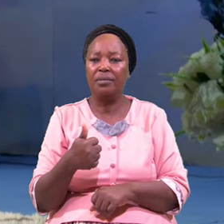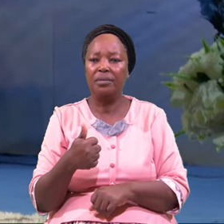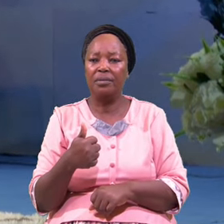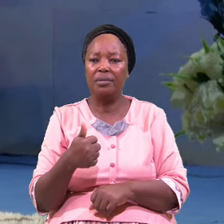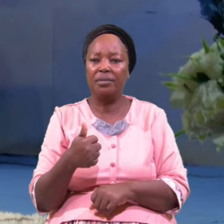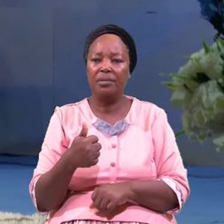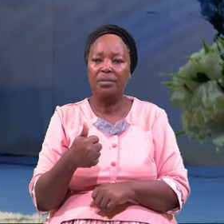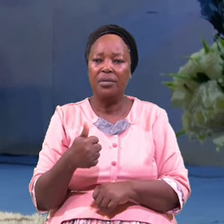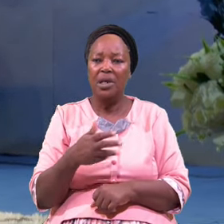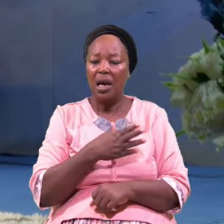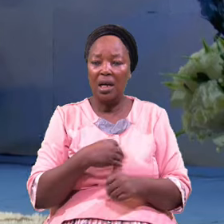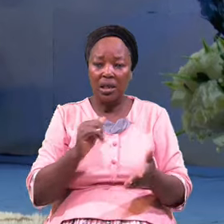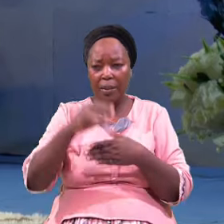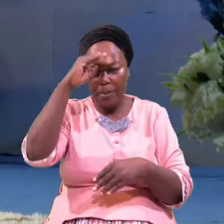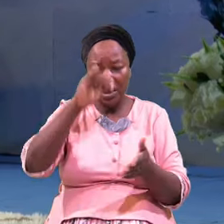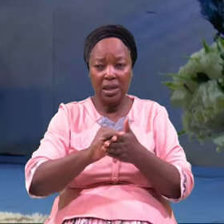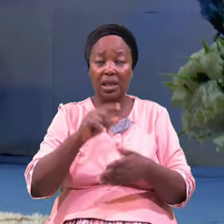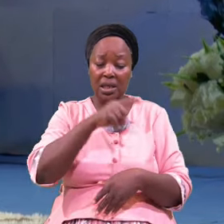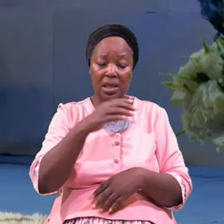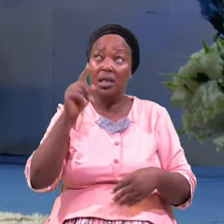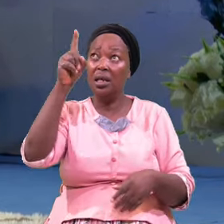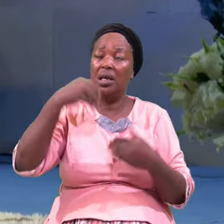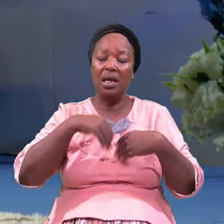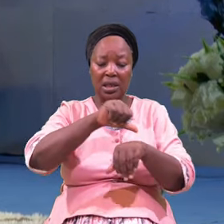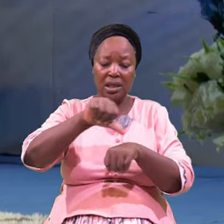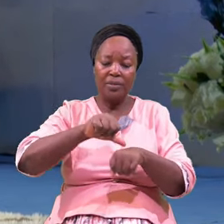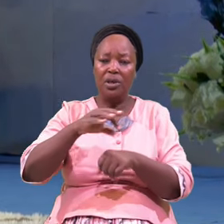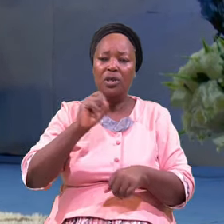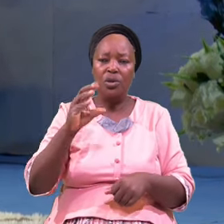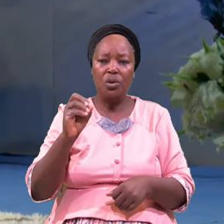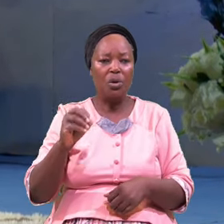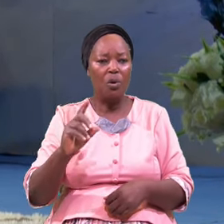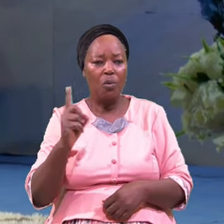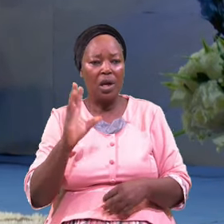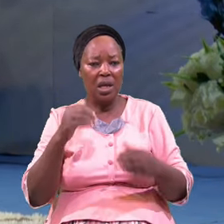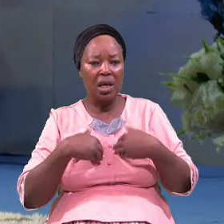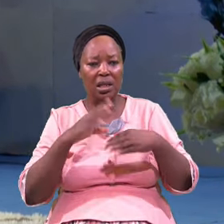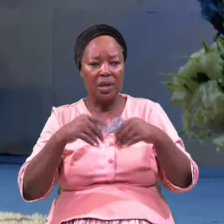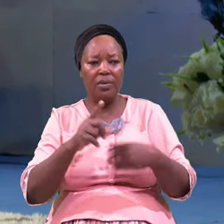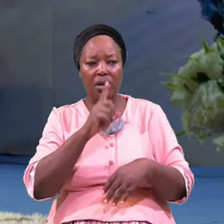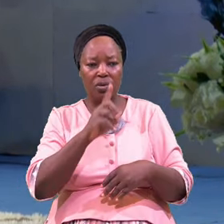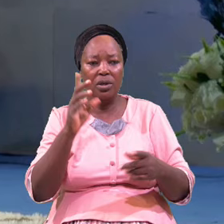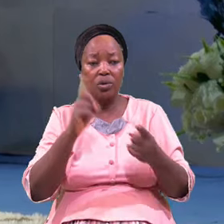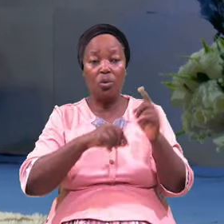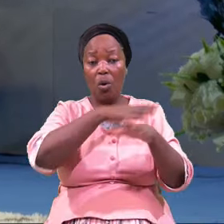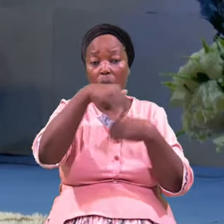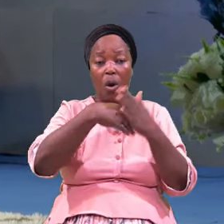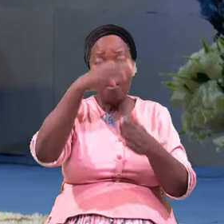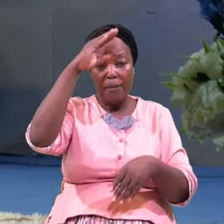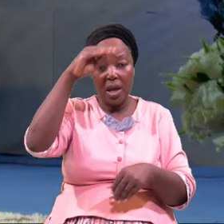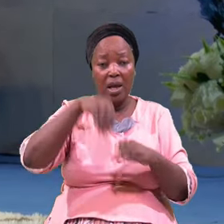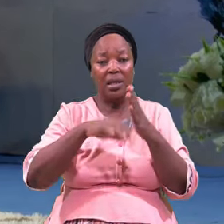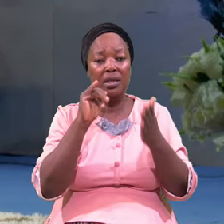Where Of He Has Given Assurance Unto All Men In That